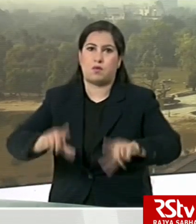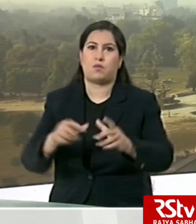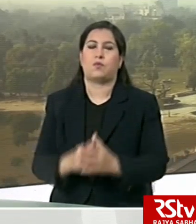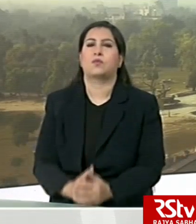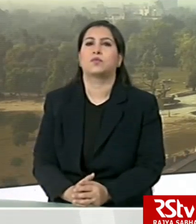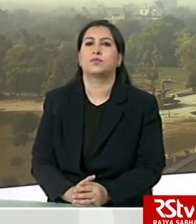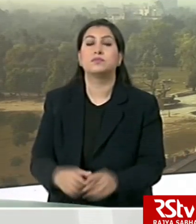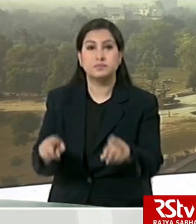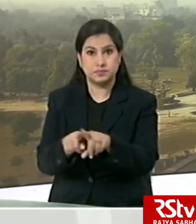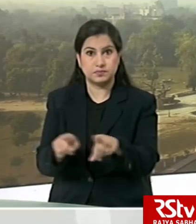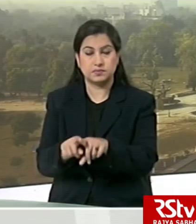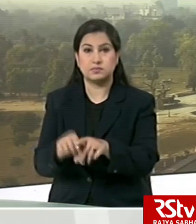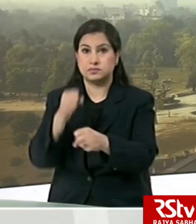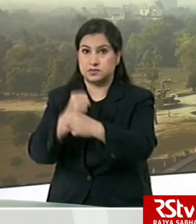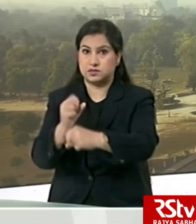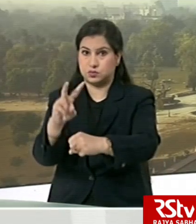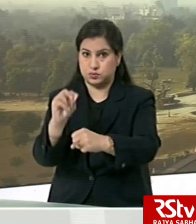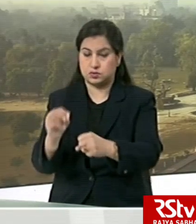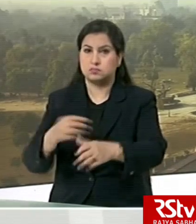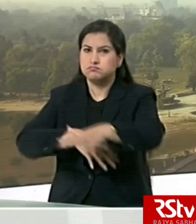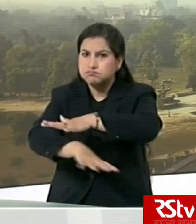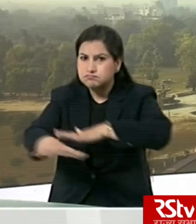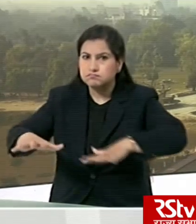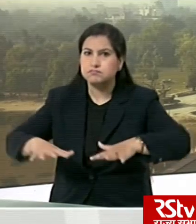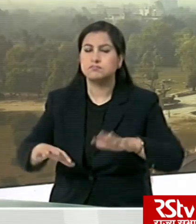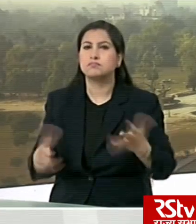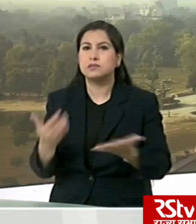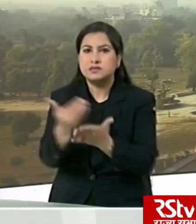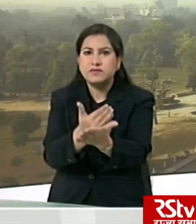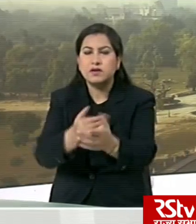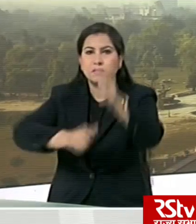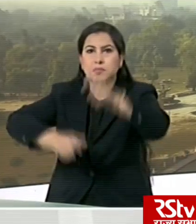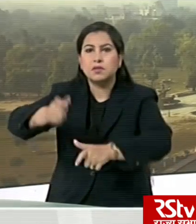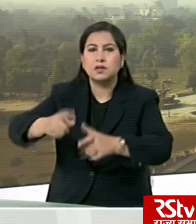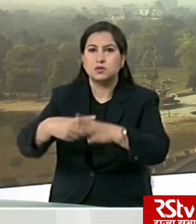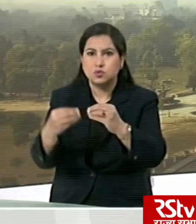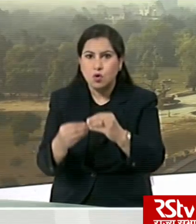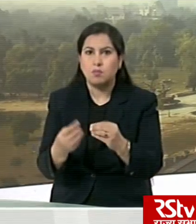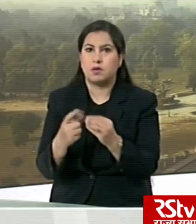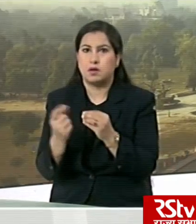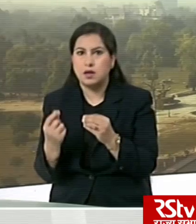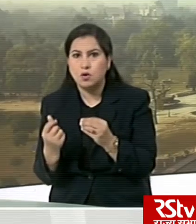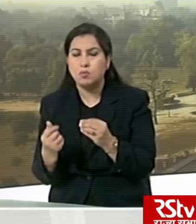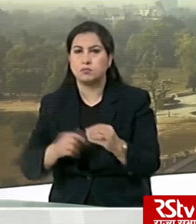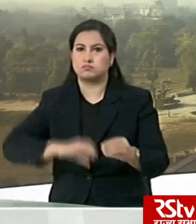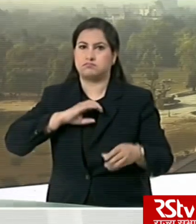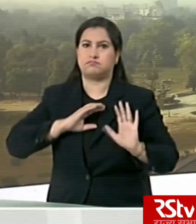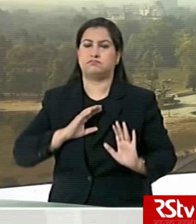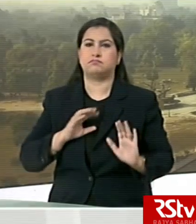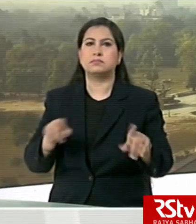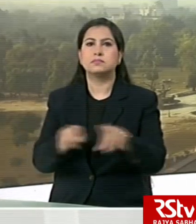Also, the G20 preparing an action plan to safeguard people's jobs and incomes, restoring confidence,